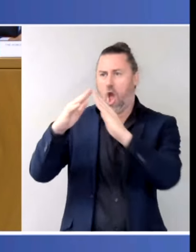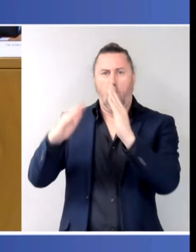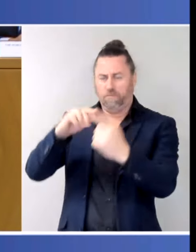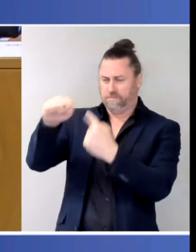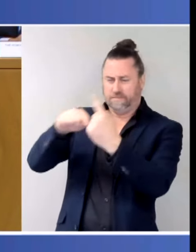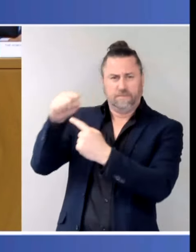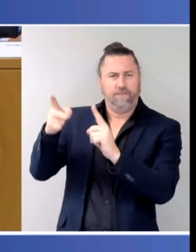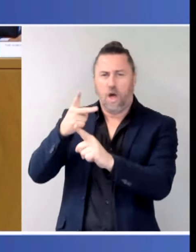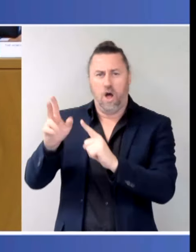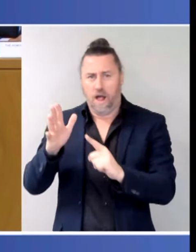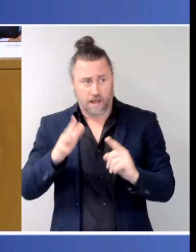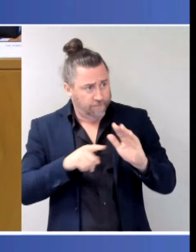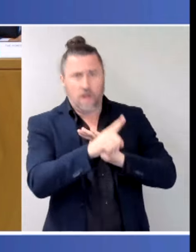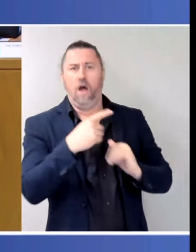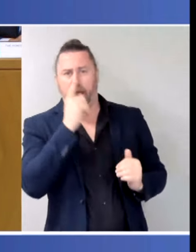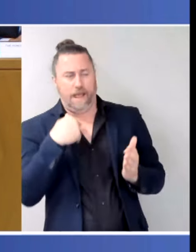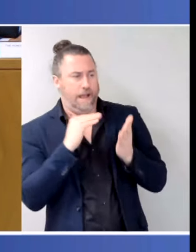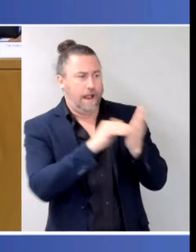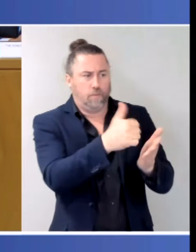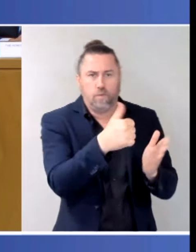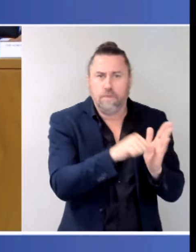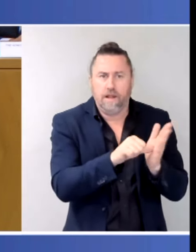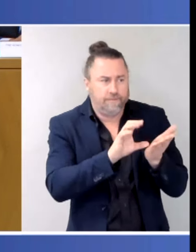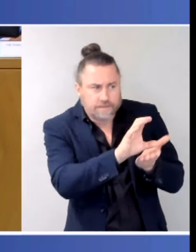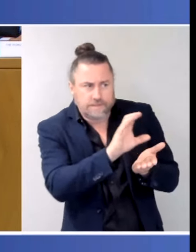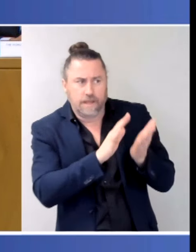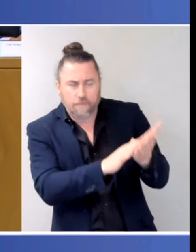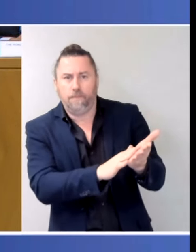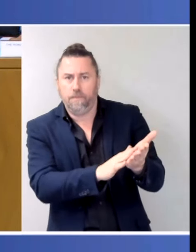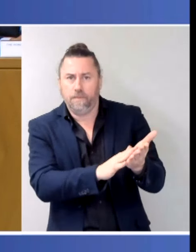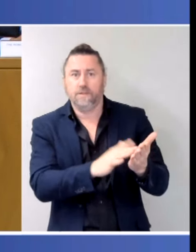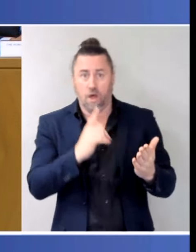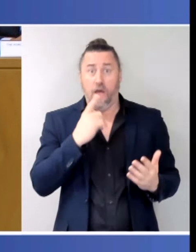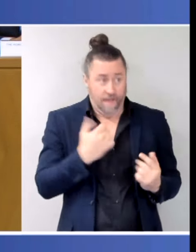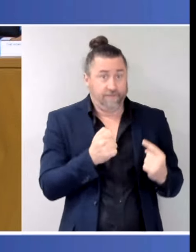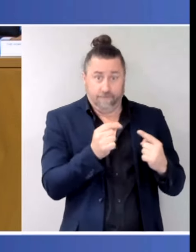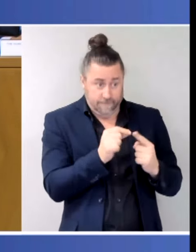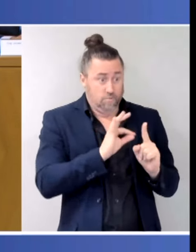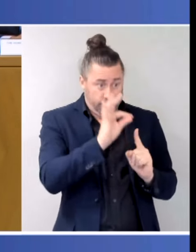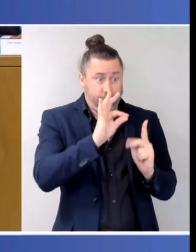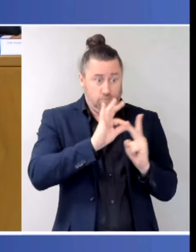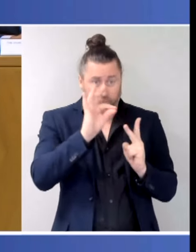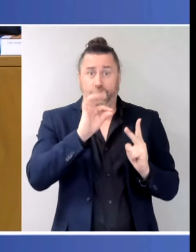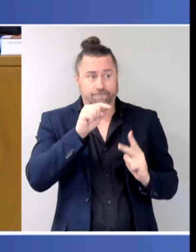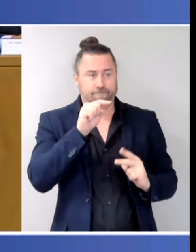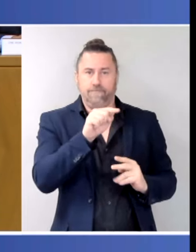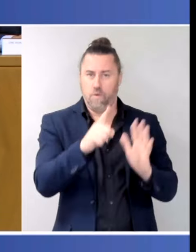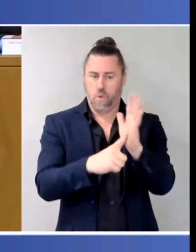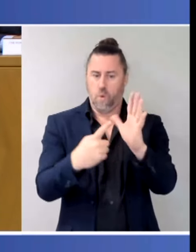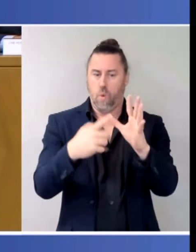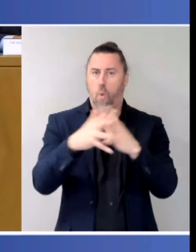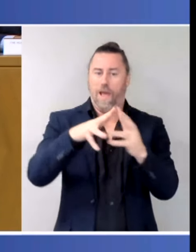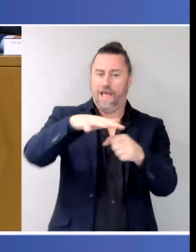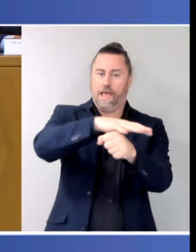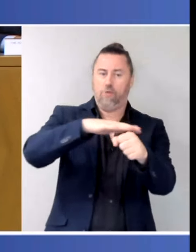those legal services, making sure that that is prioritised going forward will flow through.